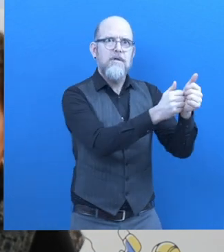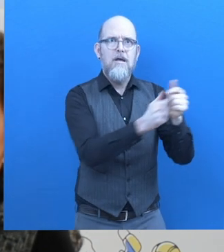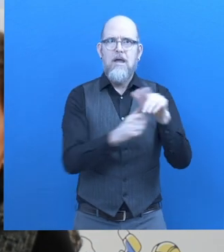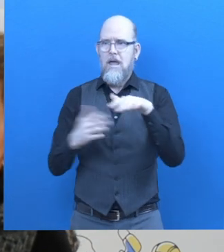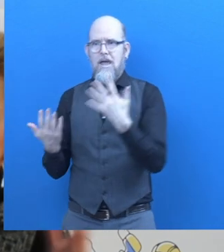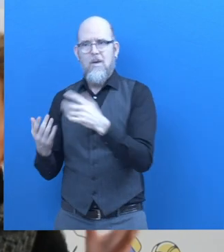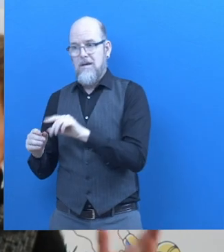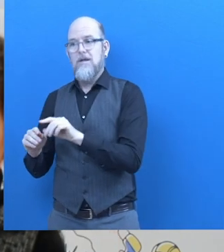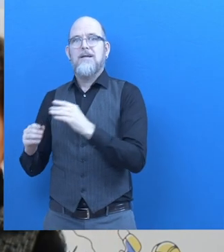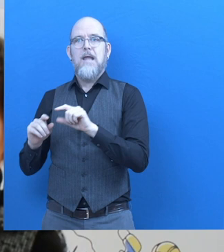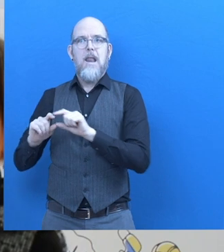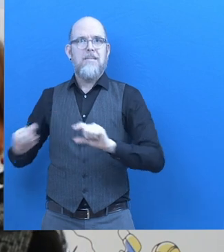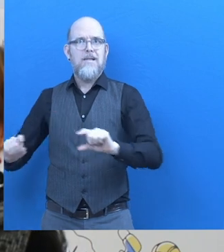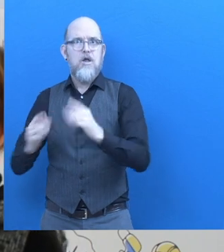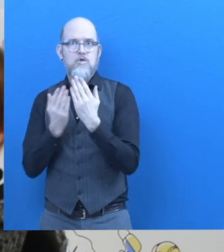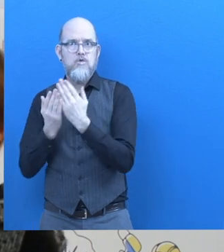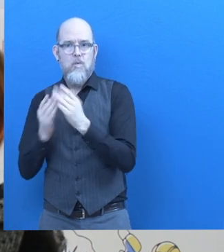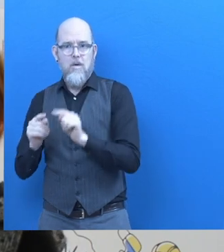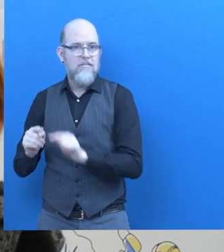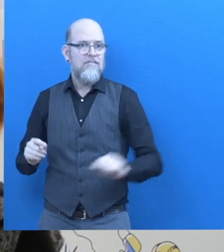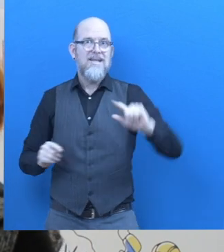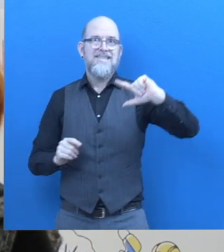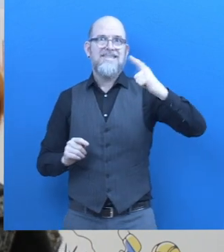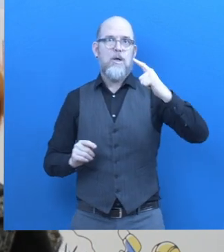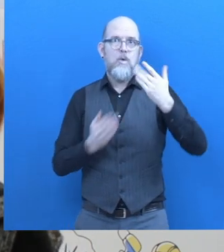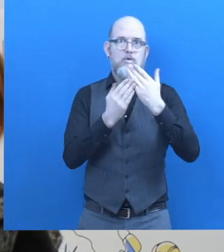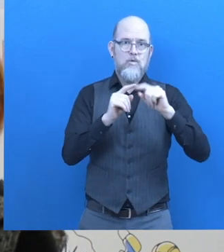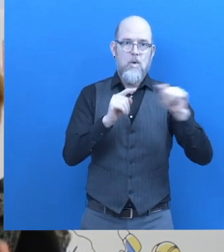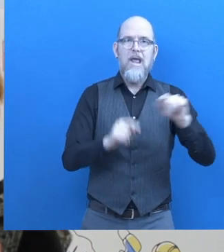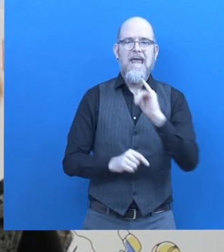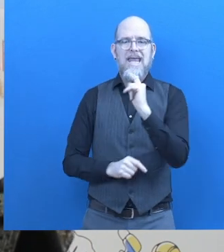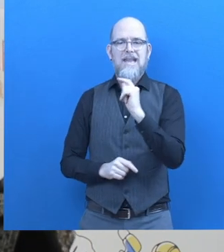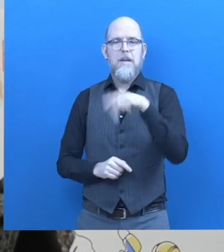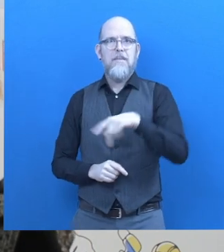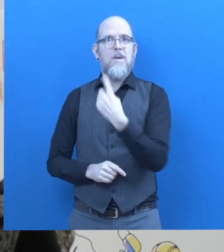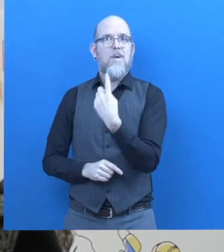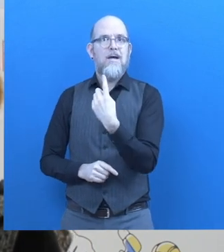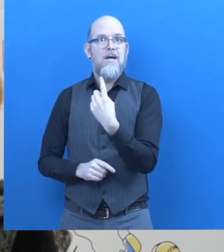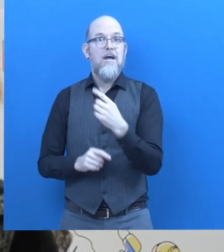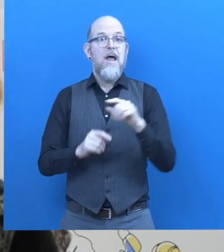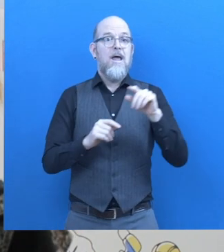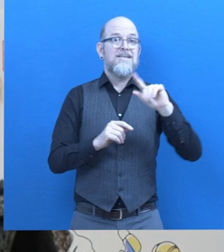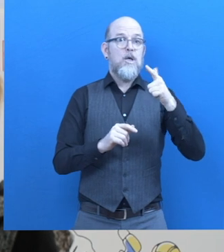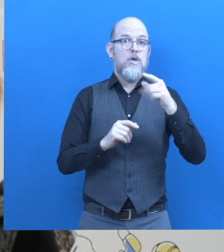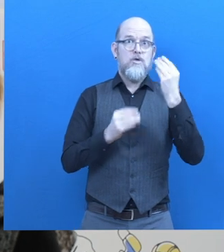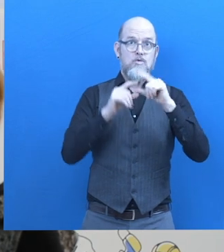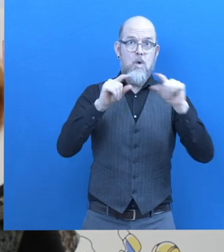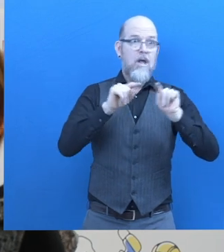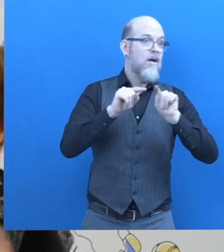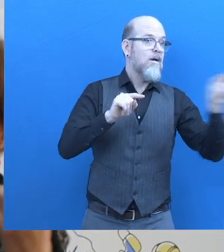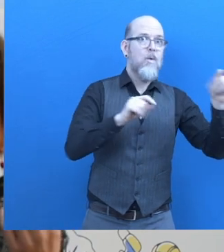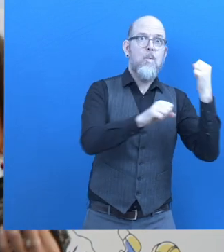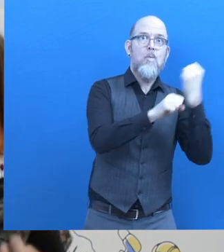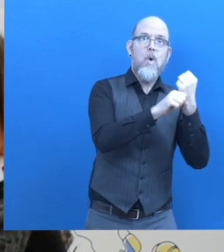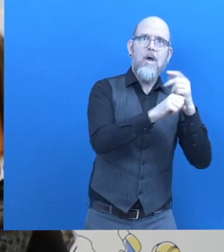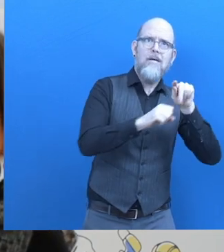and their transition from elementary to secondary school, ITP 1, then ITP 2 that cover communication between